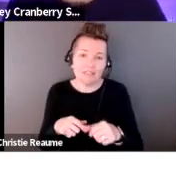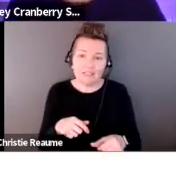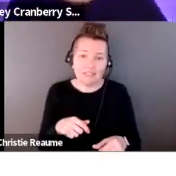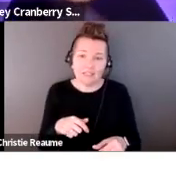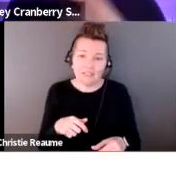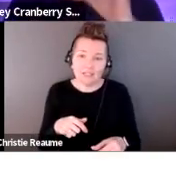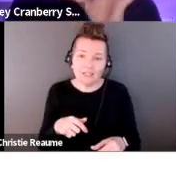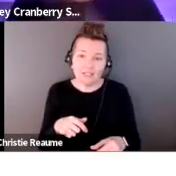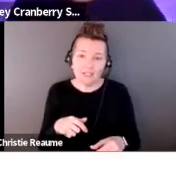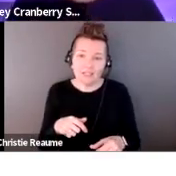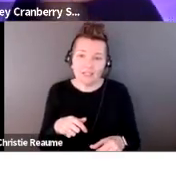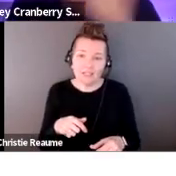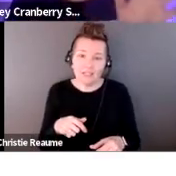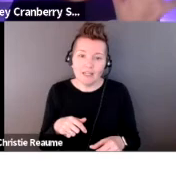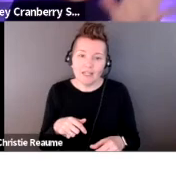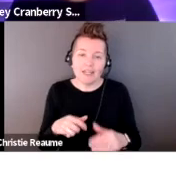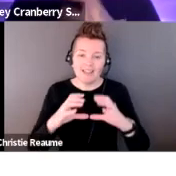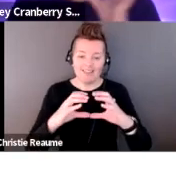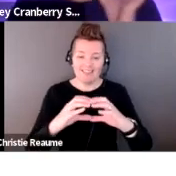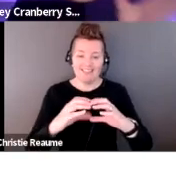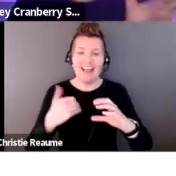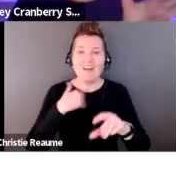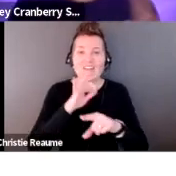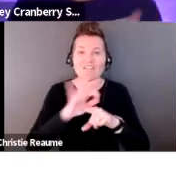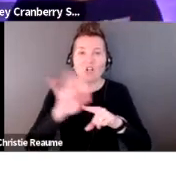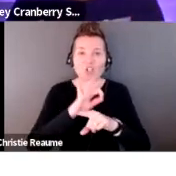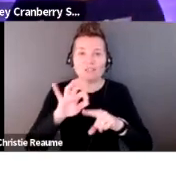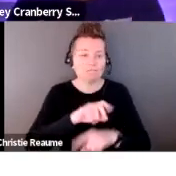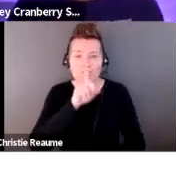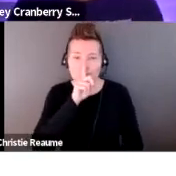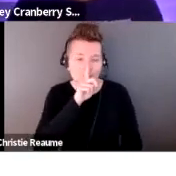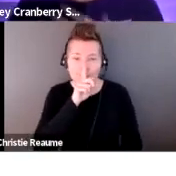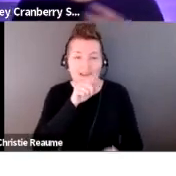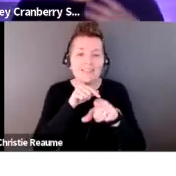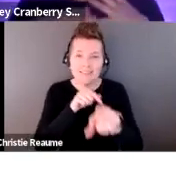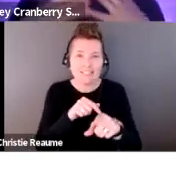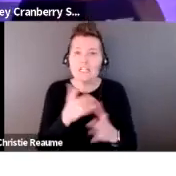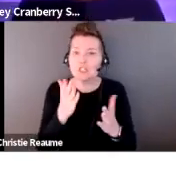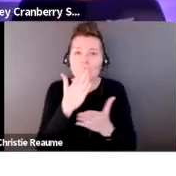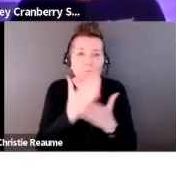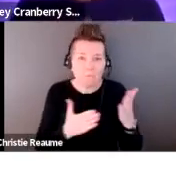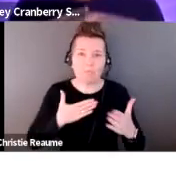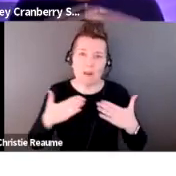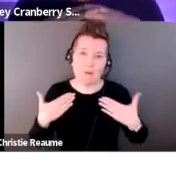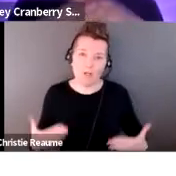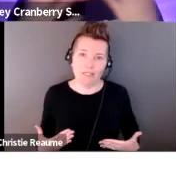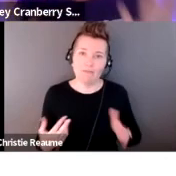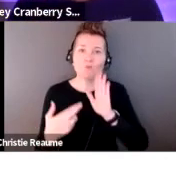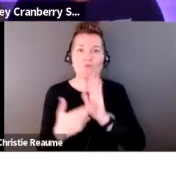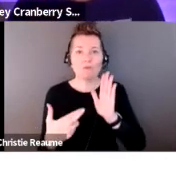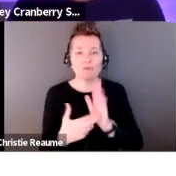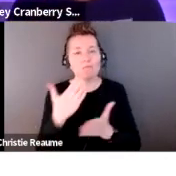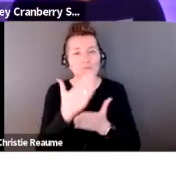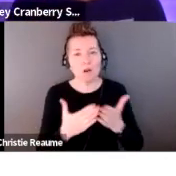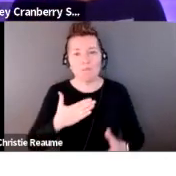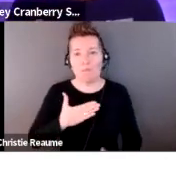it's not like a functional piece, whereas the other two are functional vessels. This piece is just there for